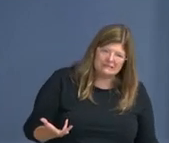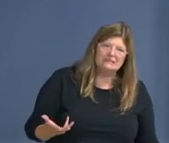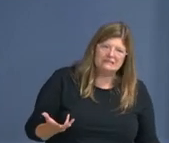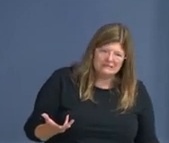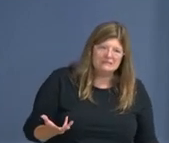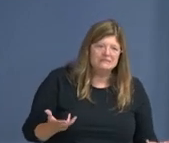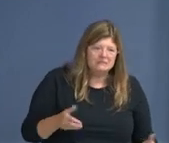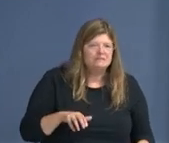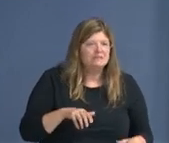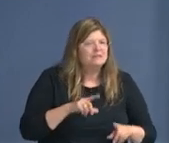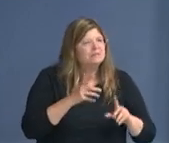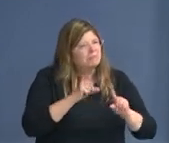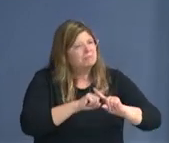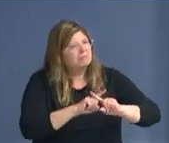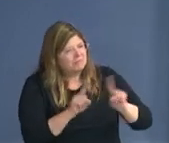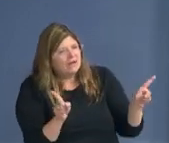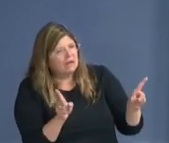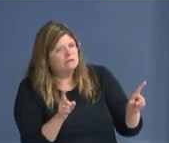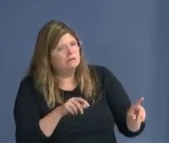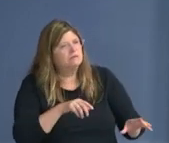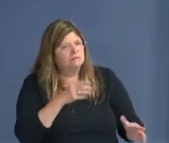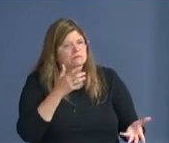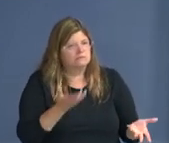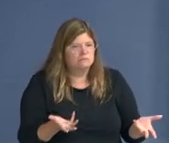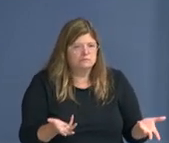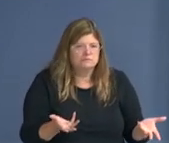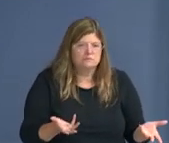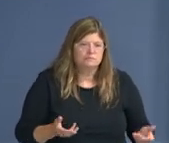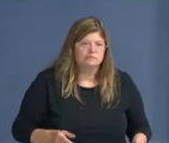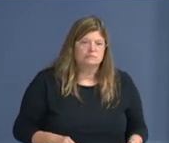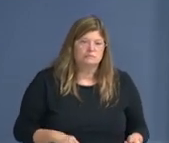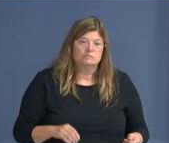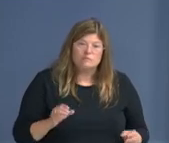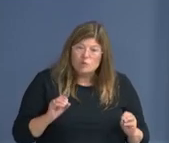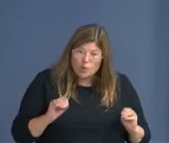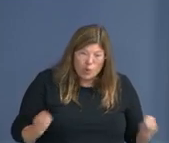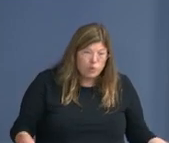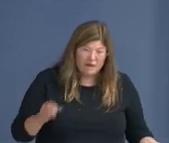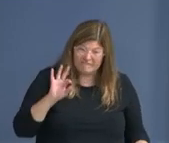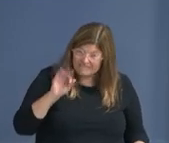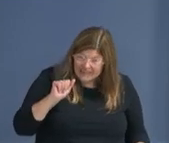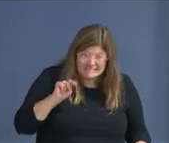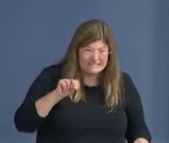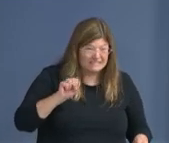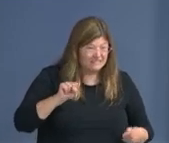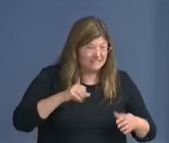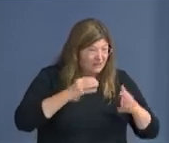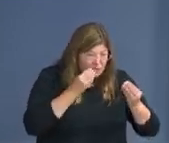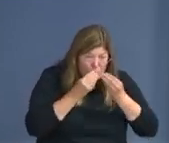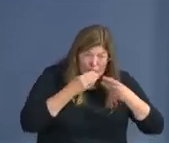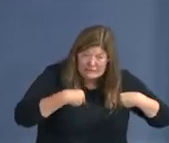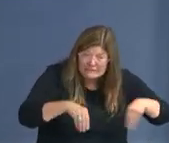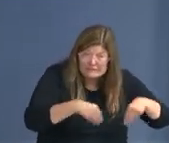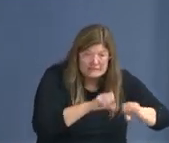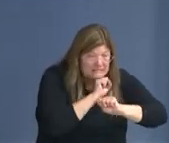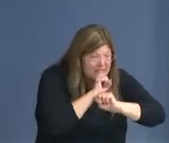would be allowed in there, just no fans in the stadium. That's correct. That is correct. Okay. Thank you very much. Yes.